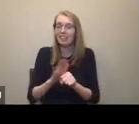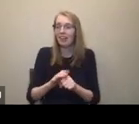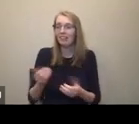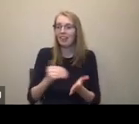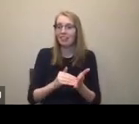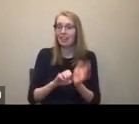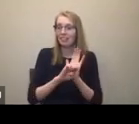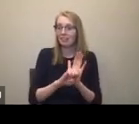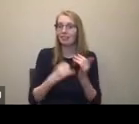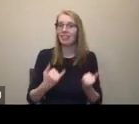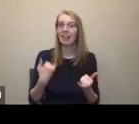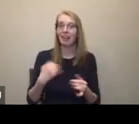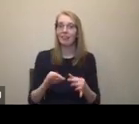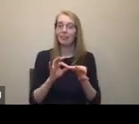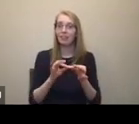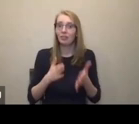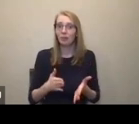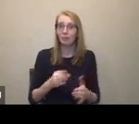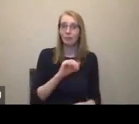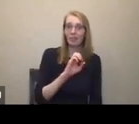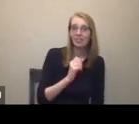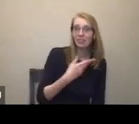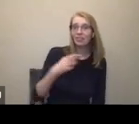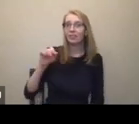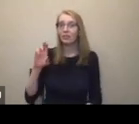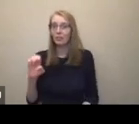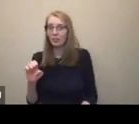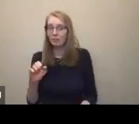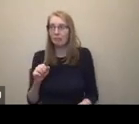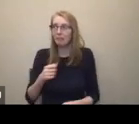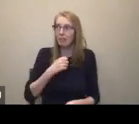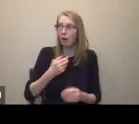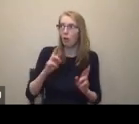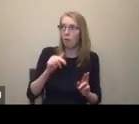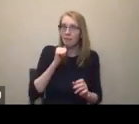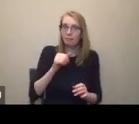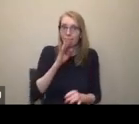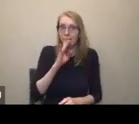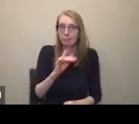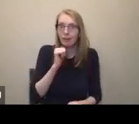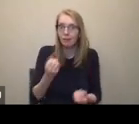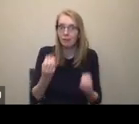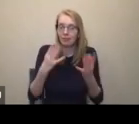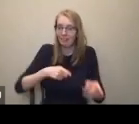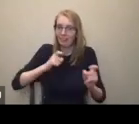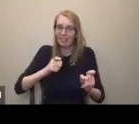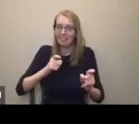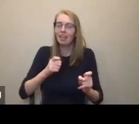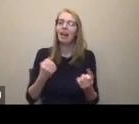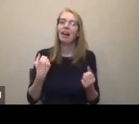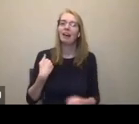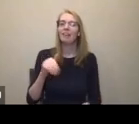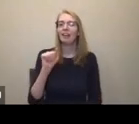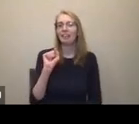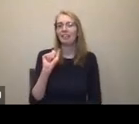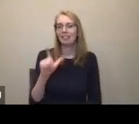very much. I hope I'm not speaking too quickly for you. So we have American sign language. And that's the example of Rachel and Sue are doing